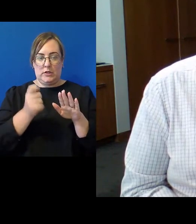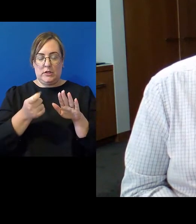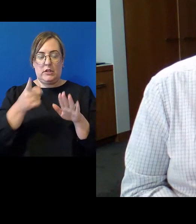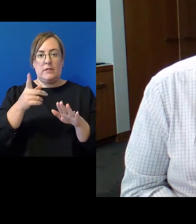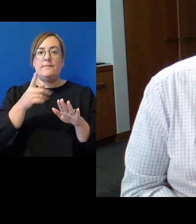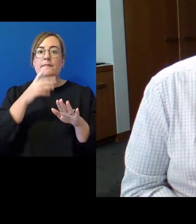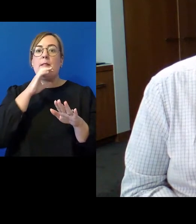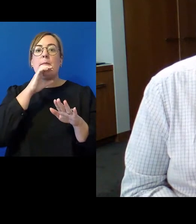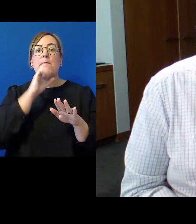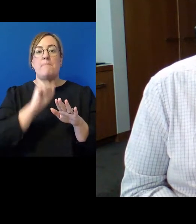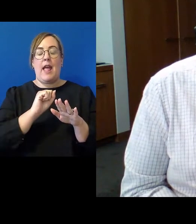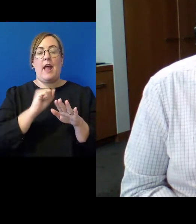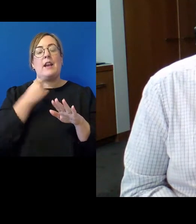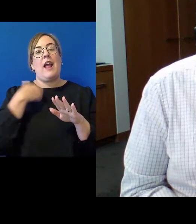calls